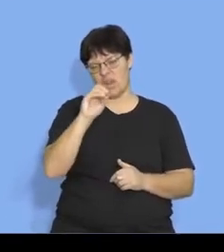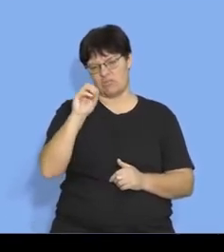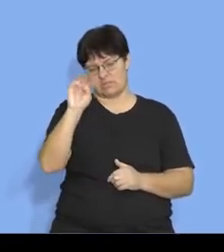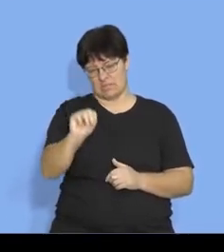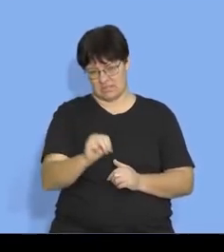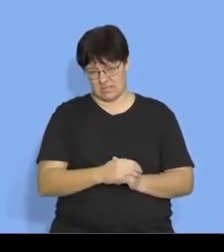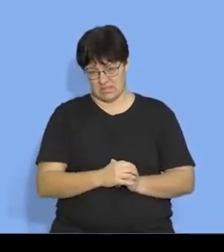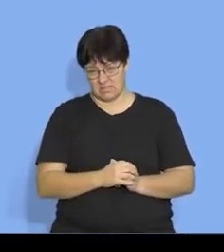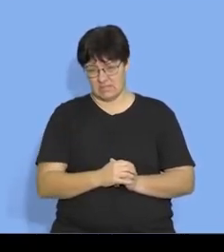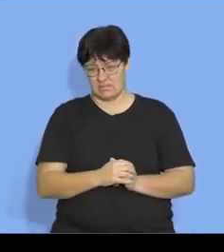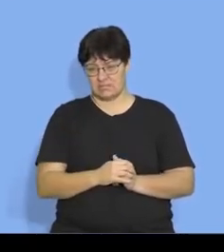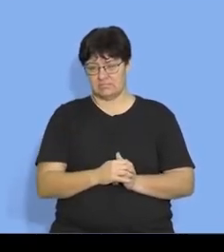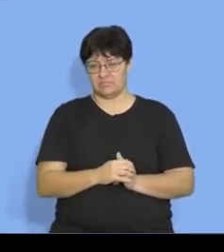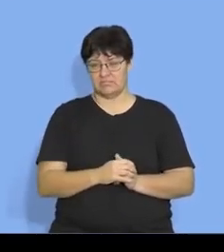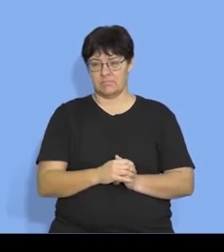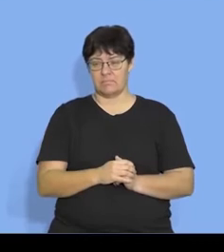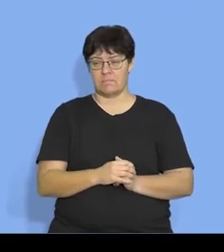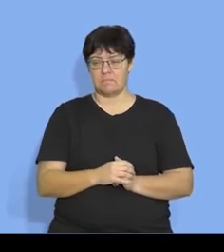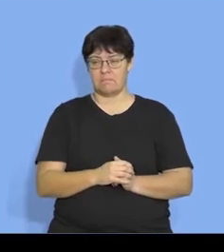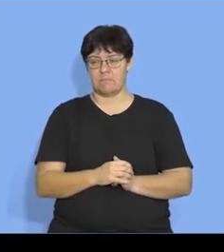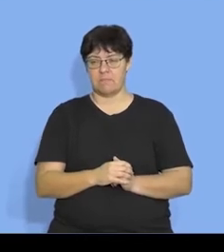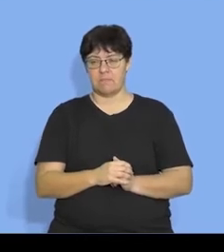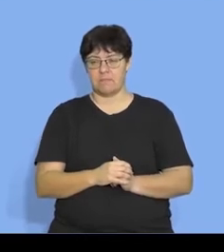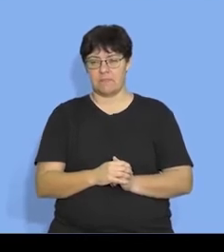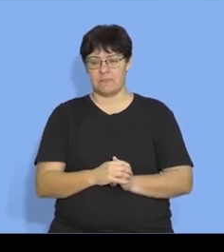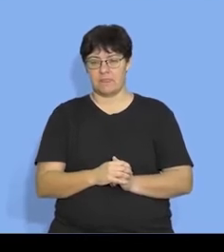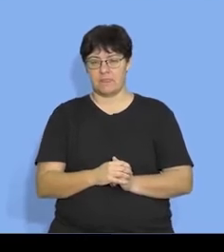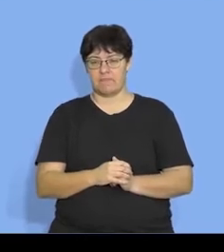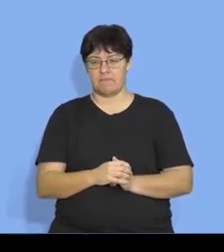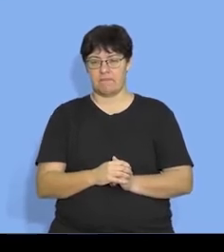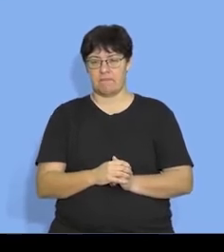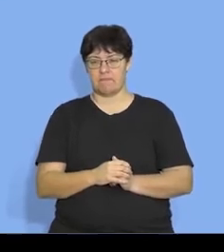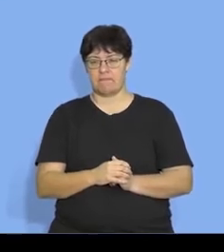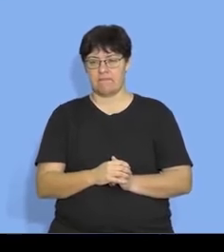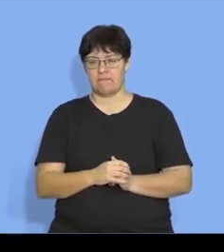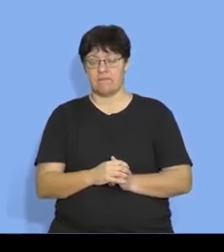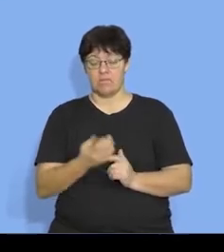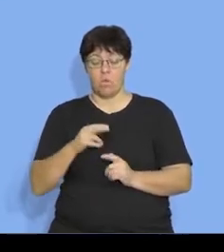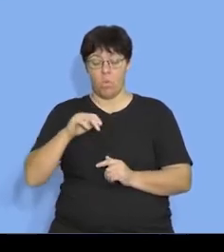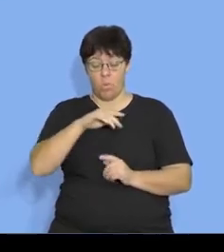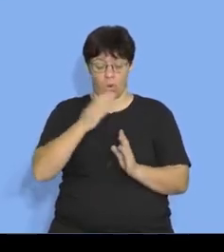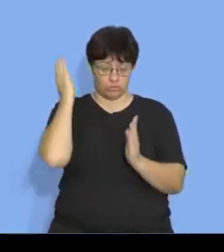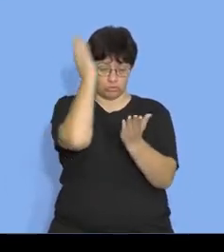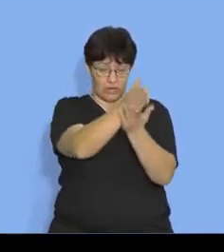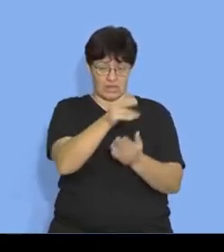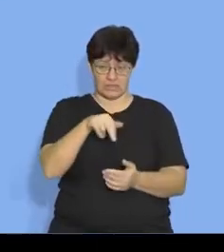meters okay and that if she could have walked from here